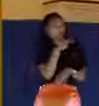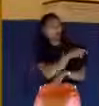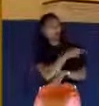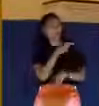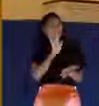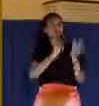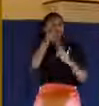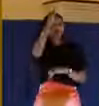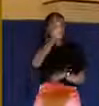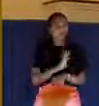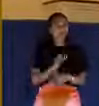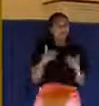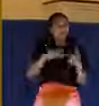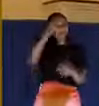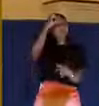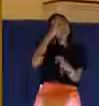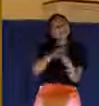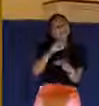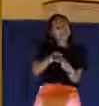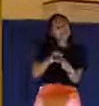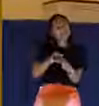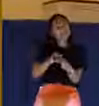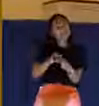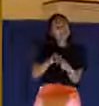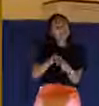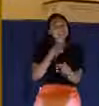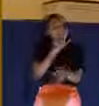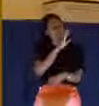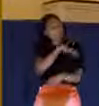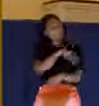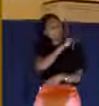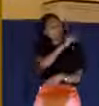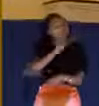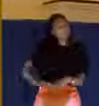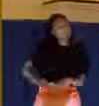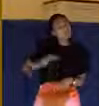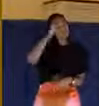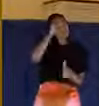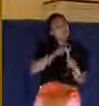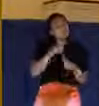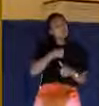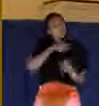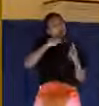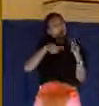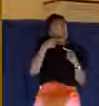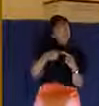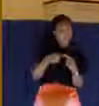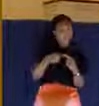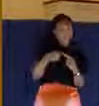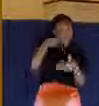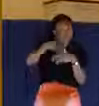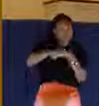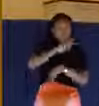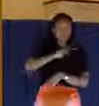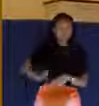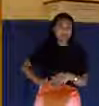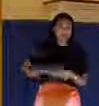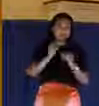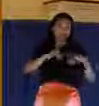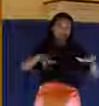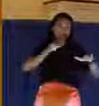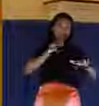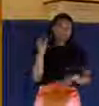And he has faith because he said, Lord, remember me when you come into your kingdom, not if, but when